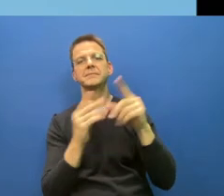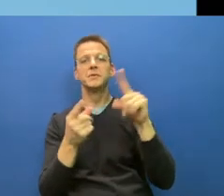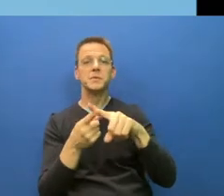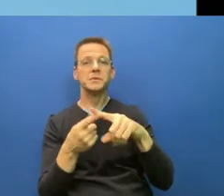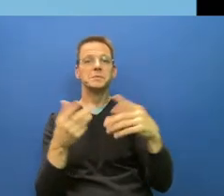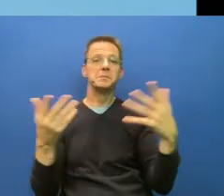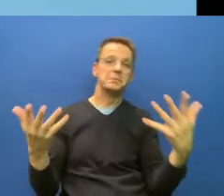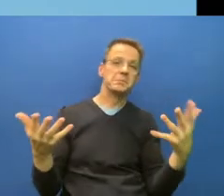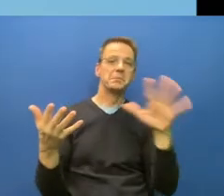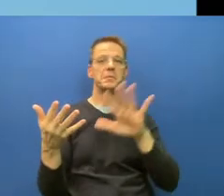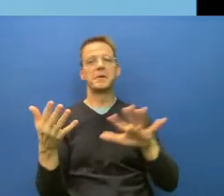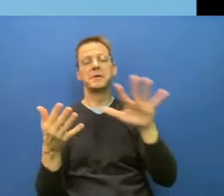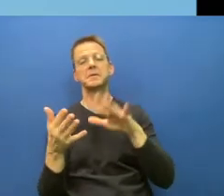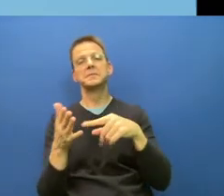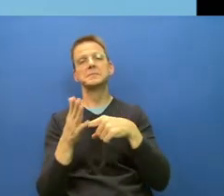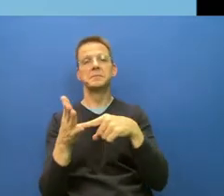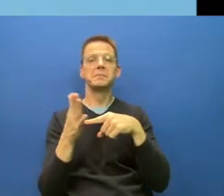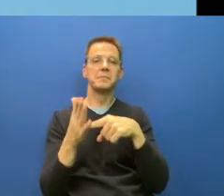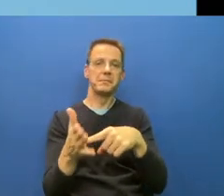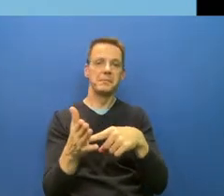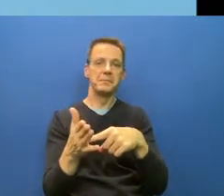with Delta. Next slide, please.